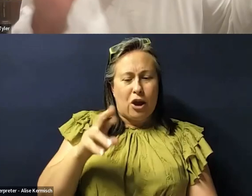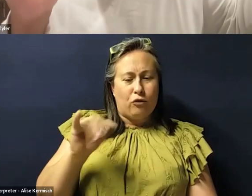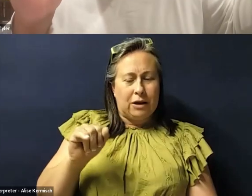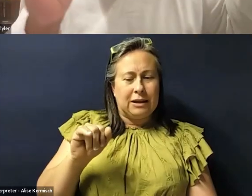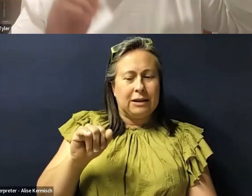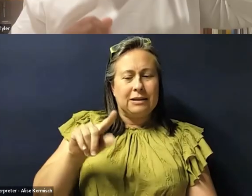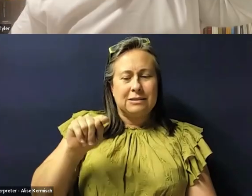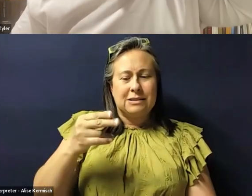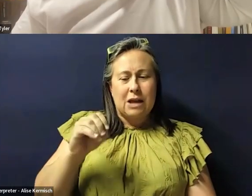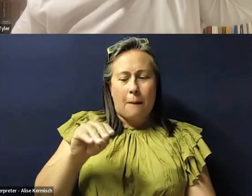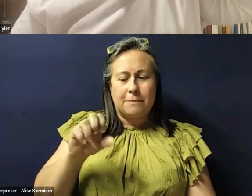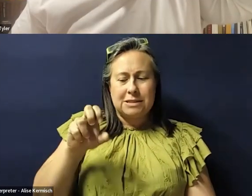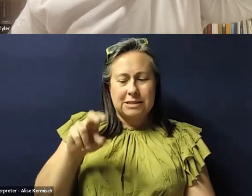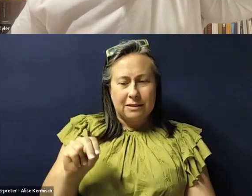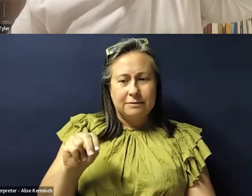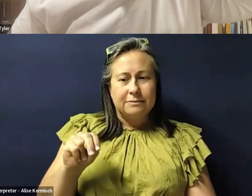first sort of set of, uh,